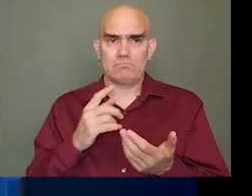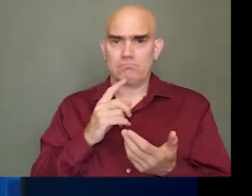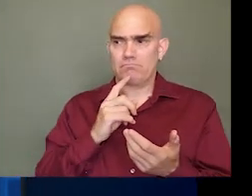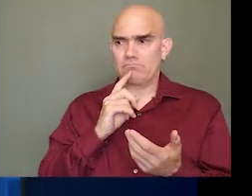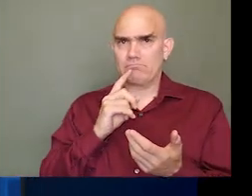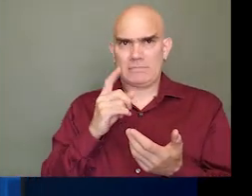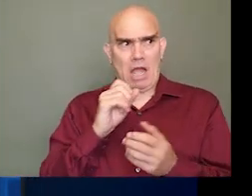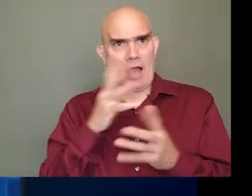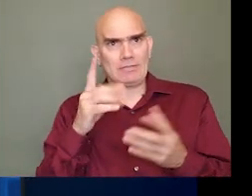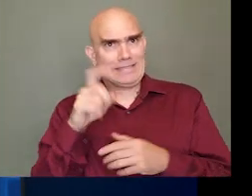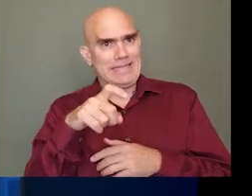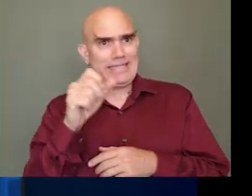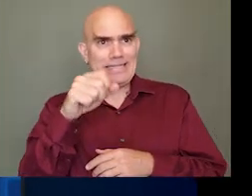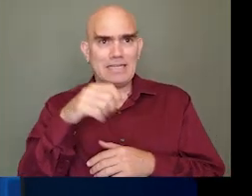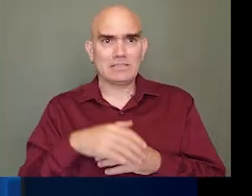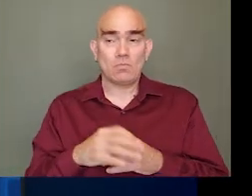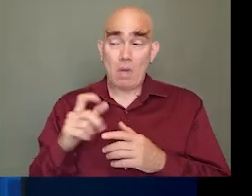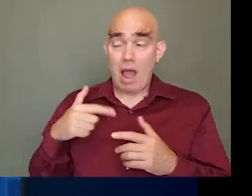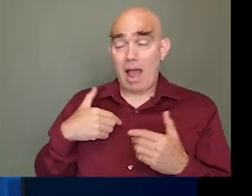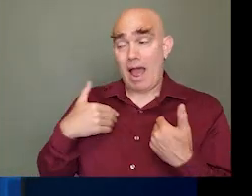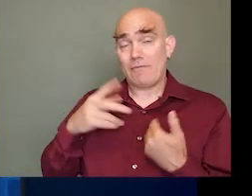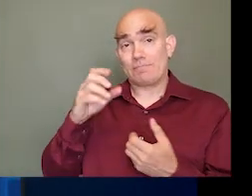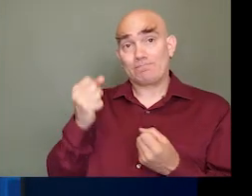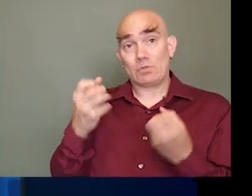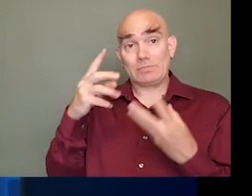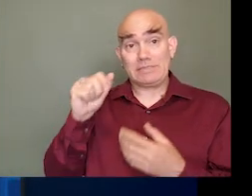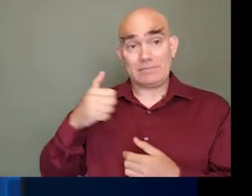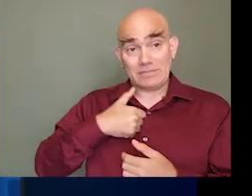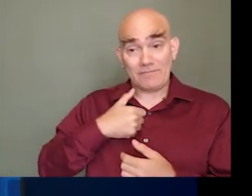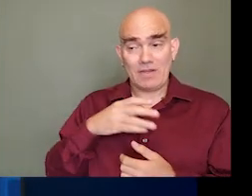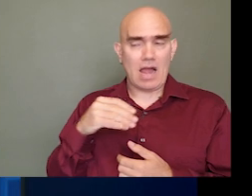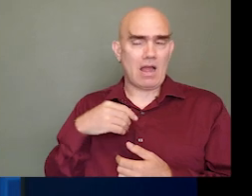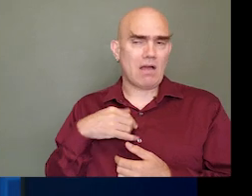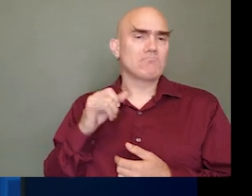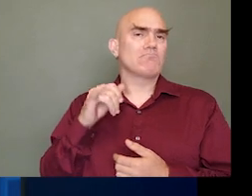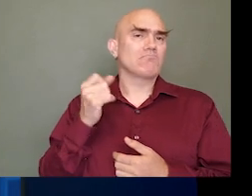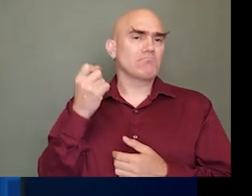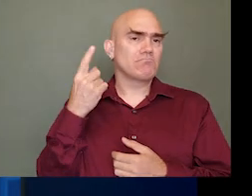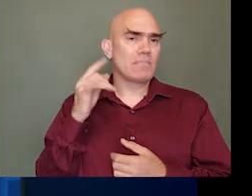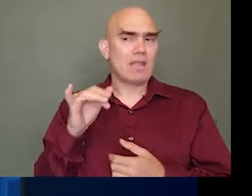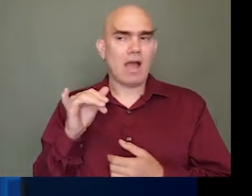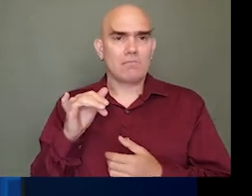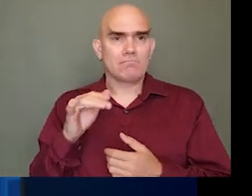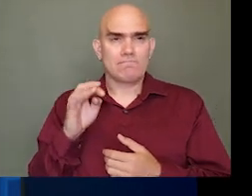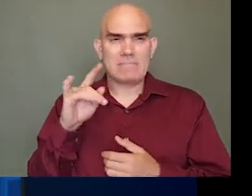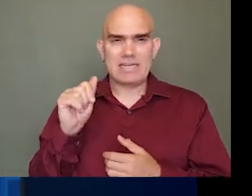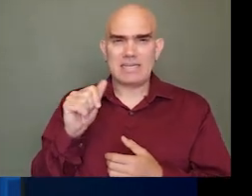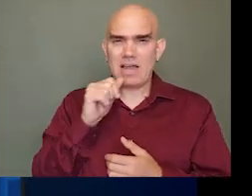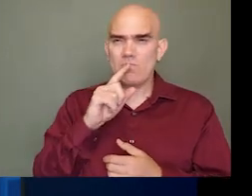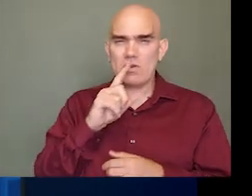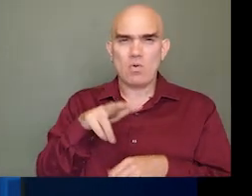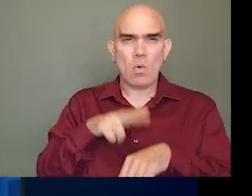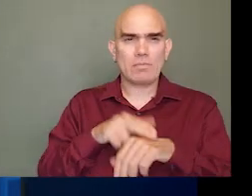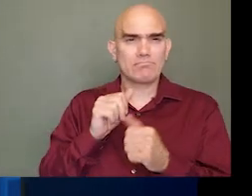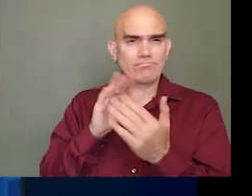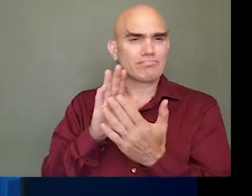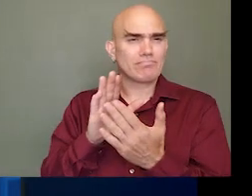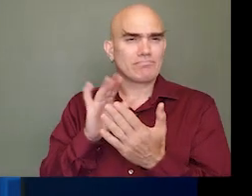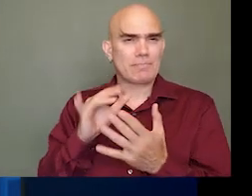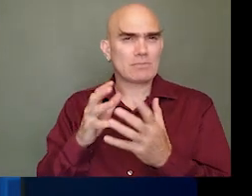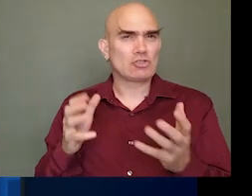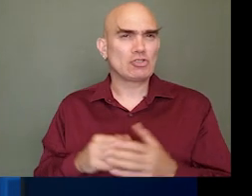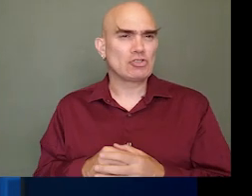disabilities myself, and I have found that the media doesn't normally address people with disabilities that